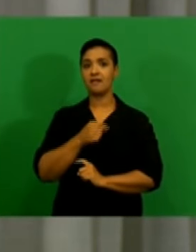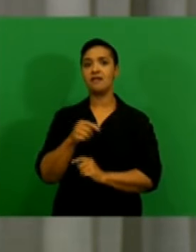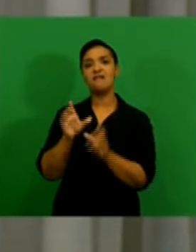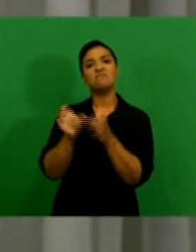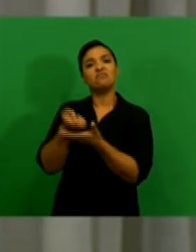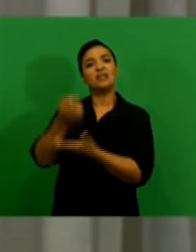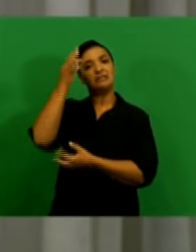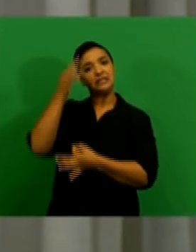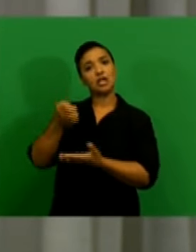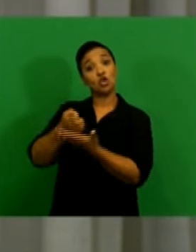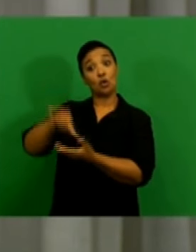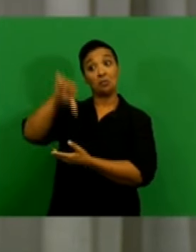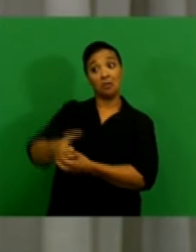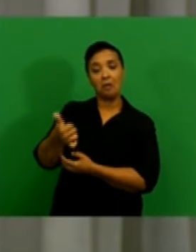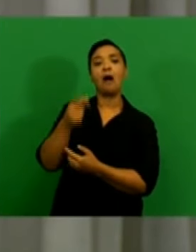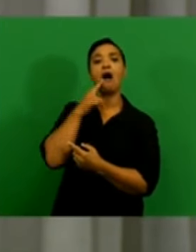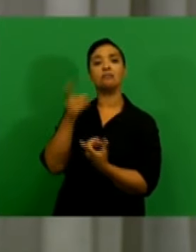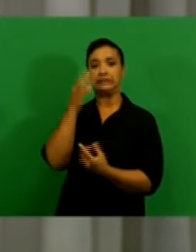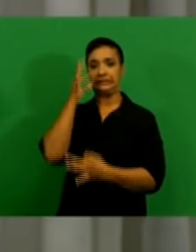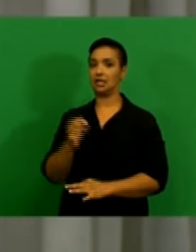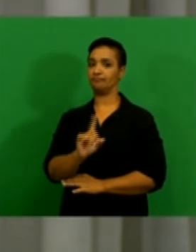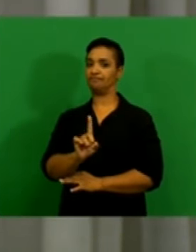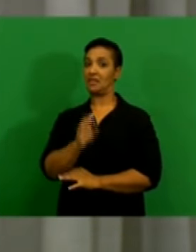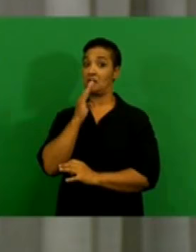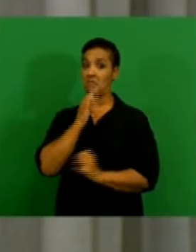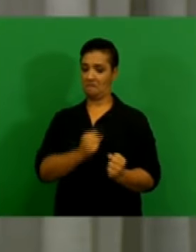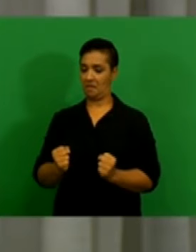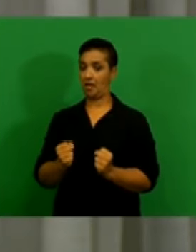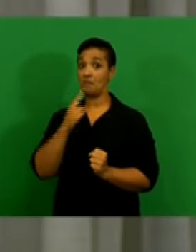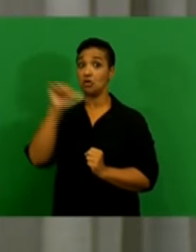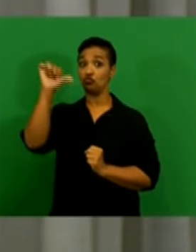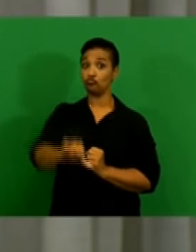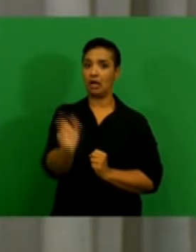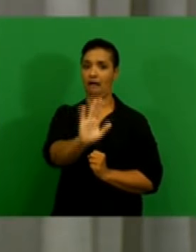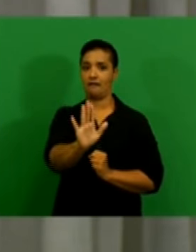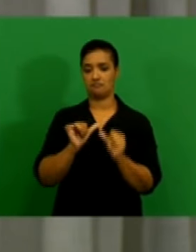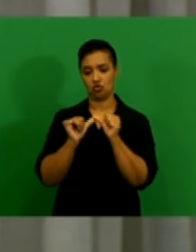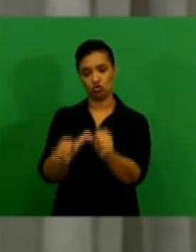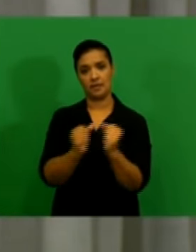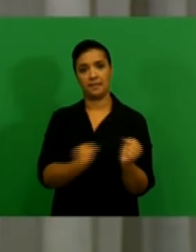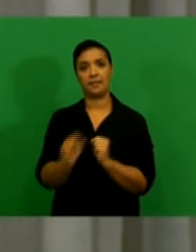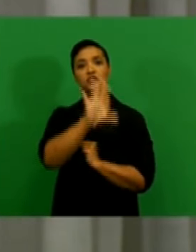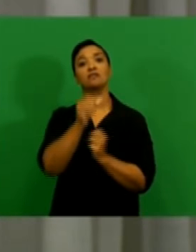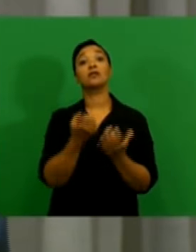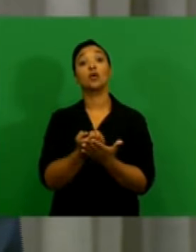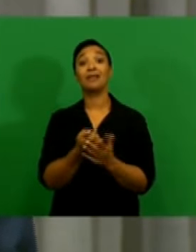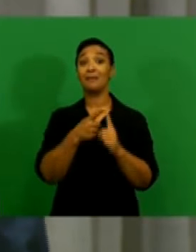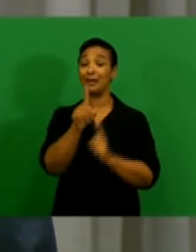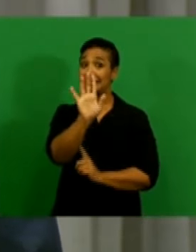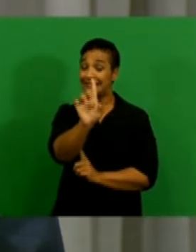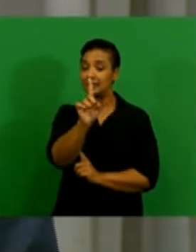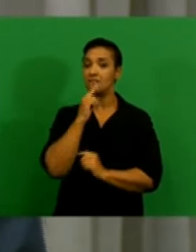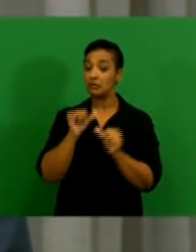not to downgrade the sovereign foreign credit rating to sub-investment grade, although this remains a risk